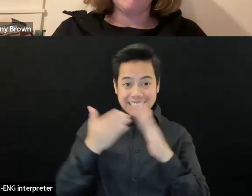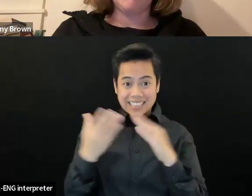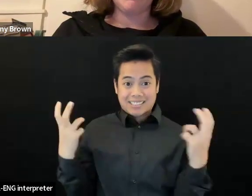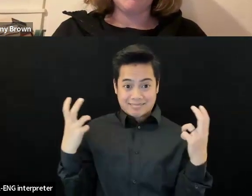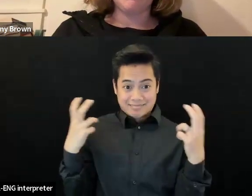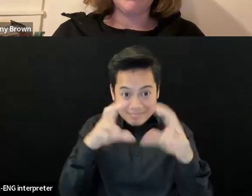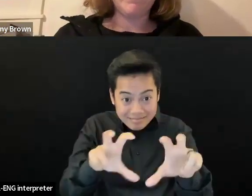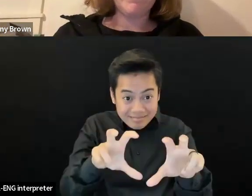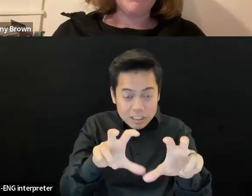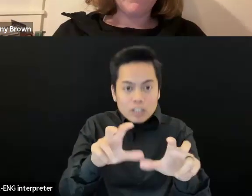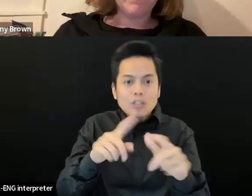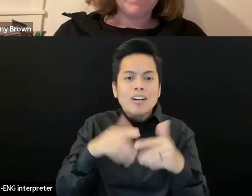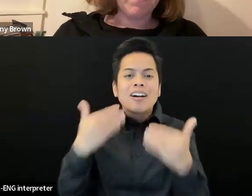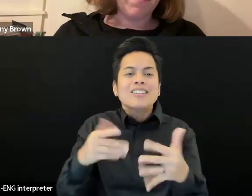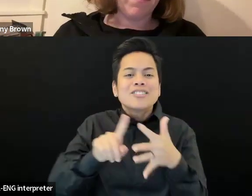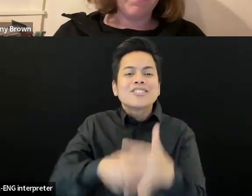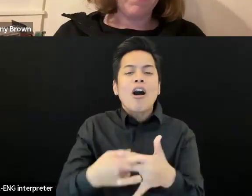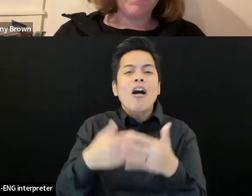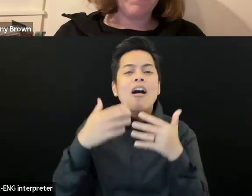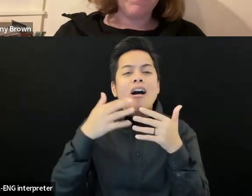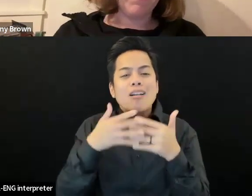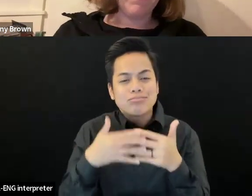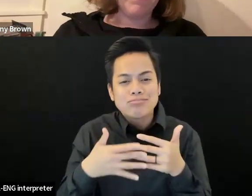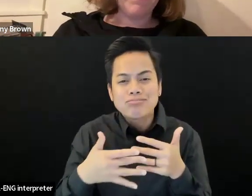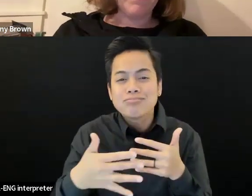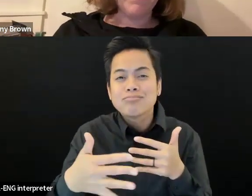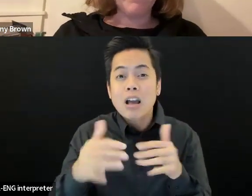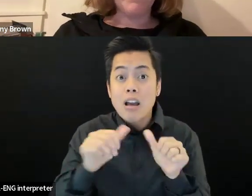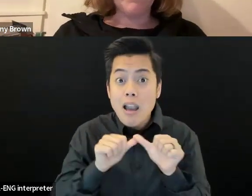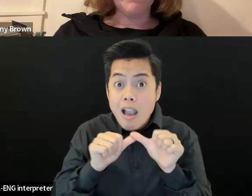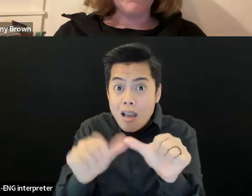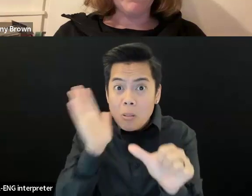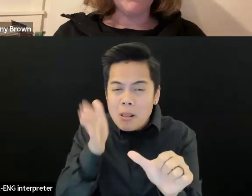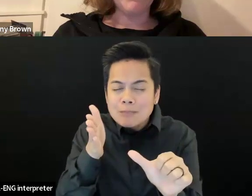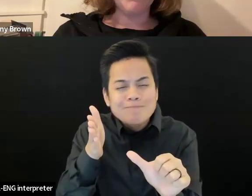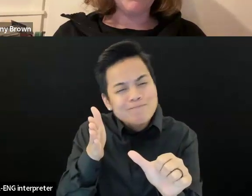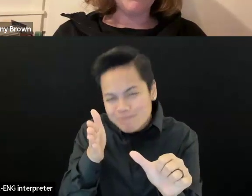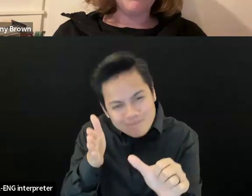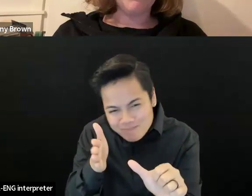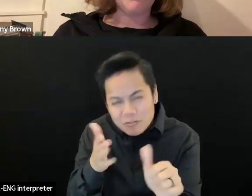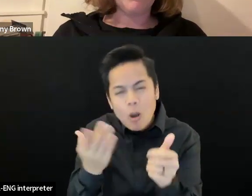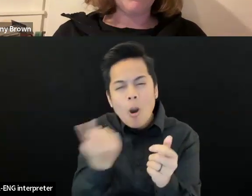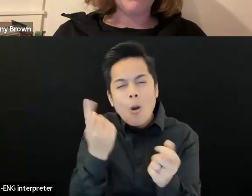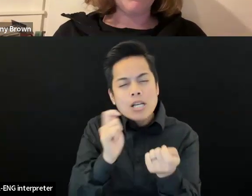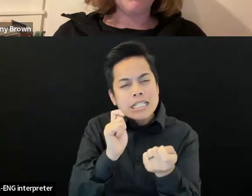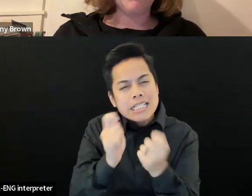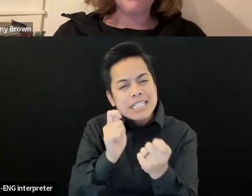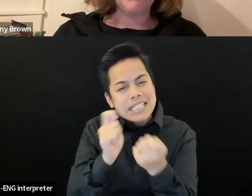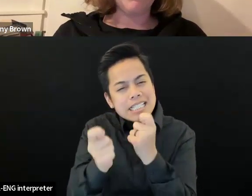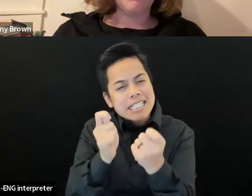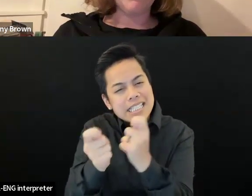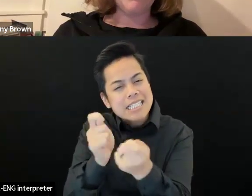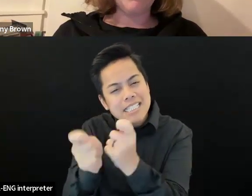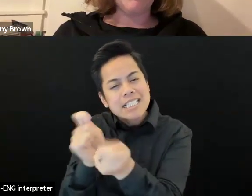city budget is, is always fluctuating. Um, and, um, so we need to make efforts to fundraise and